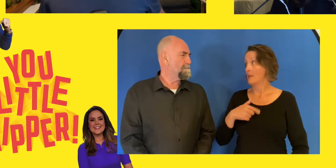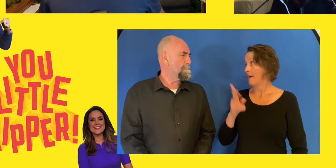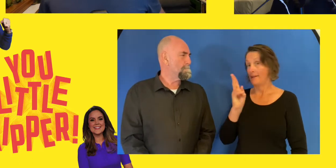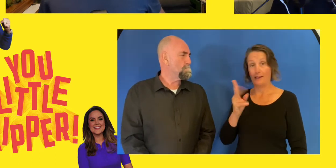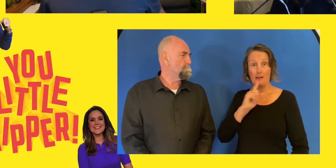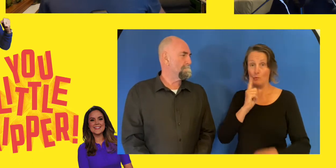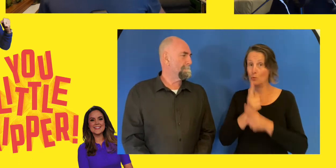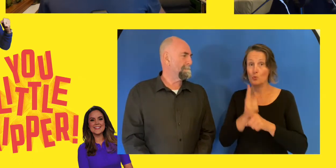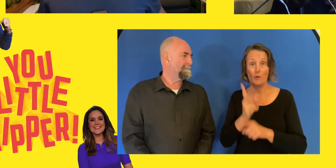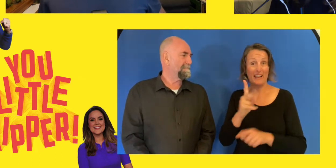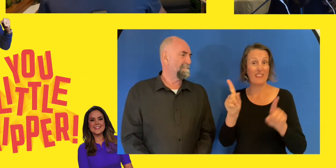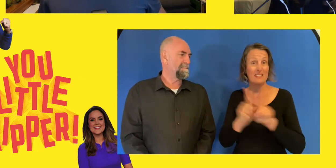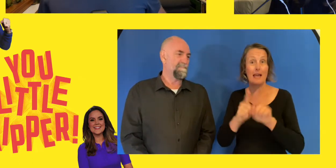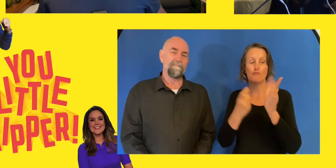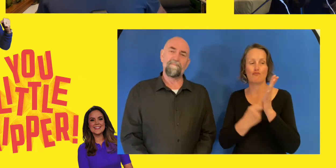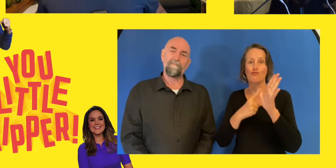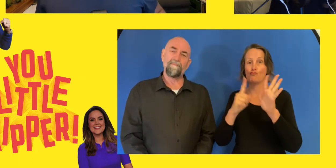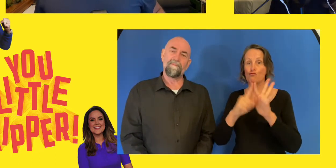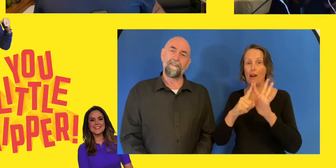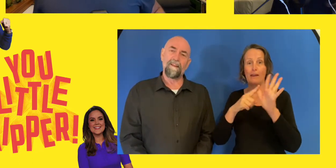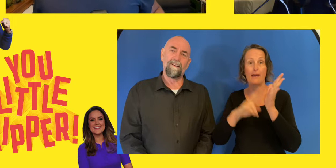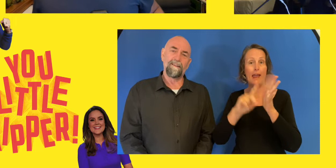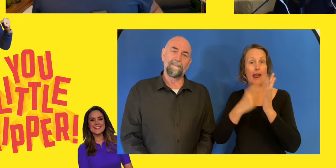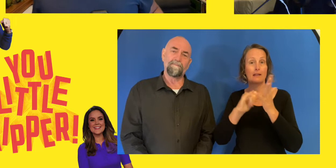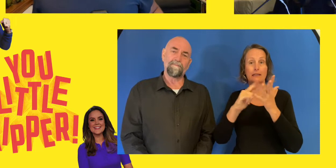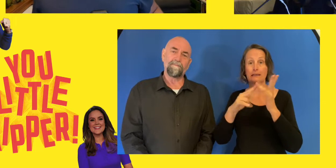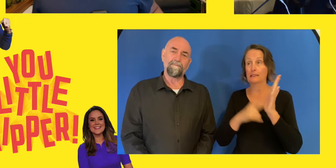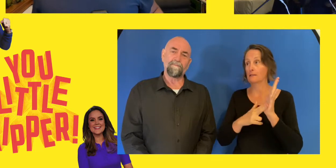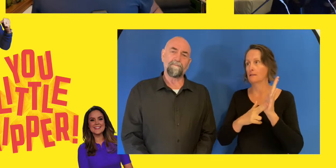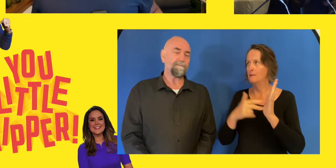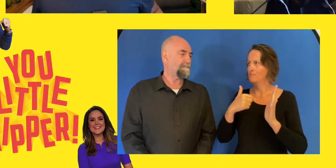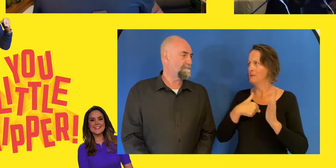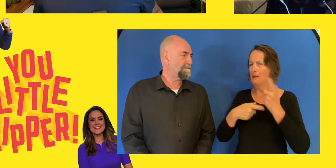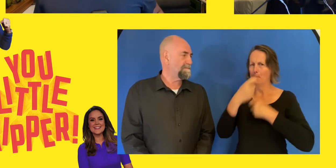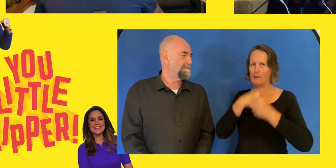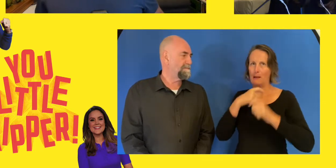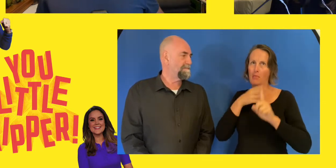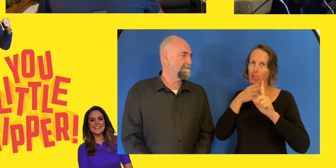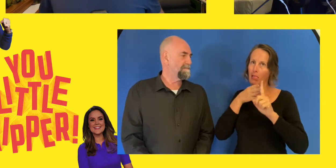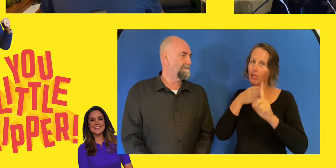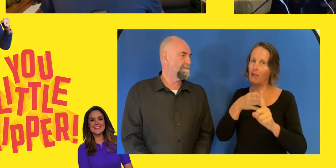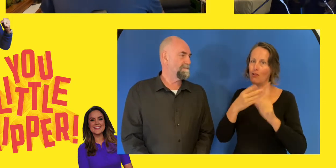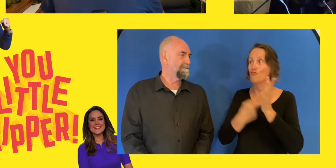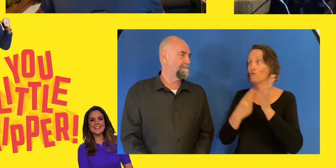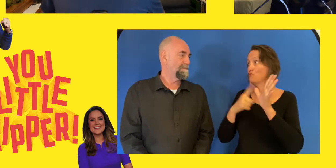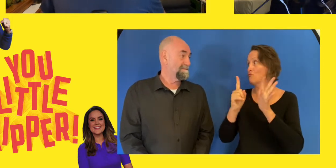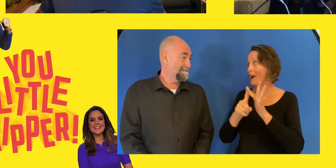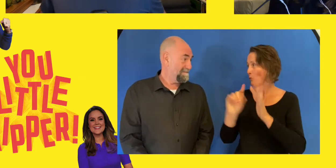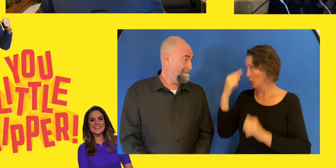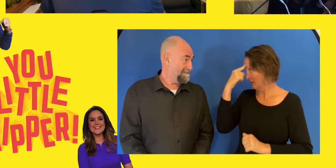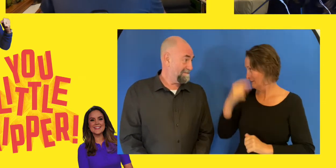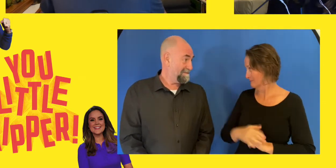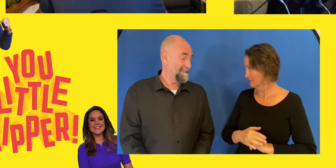go past Ray Anderson. I mean, am I becoming a little bit of a fangirl for Ray? Kurt, what do you think?